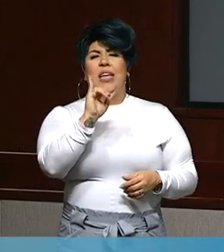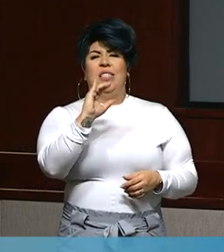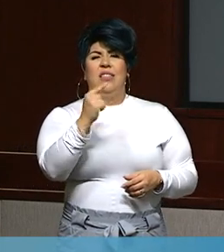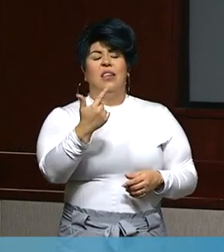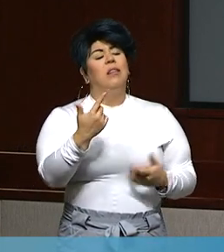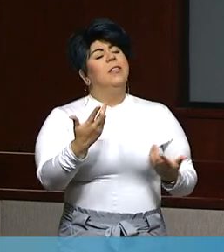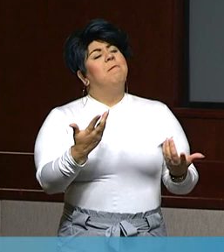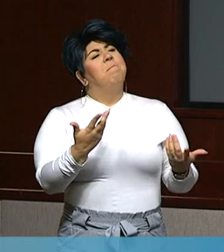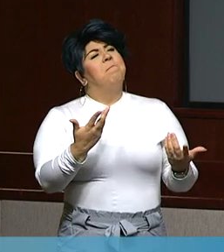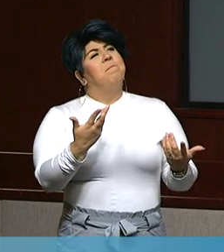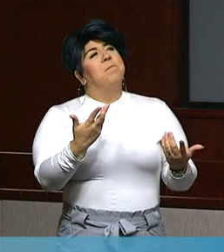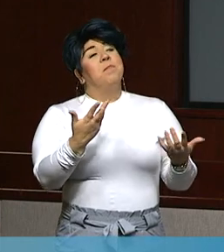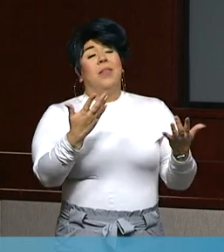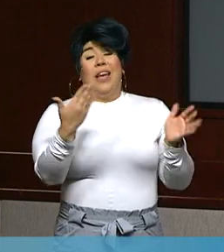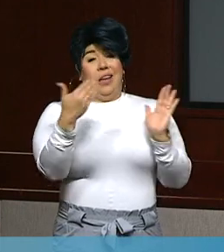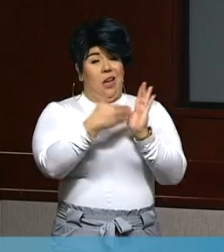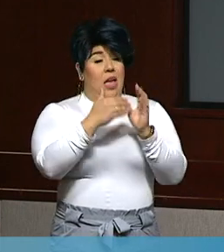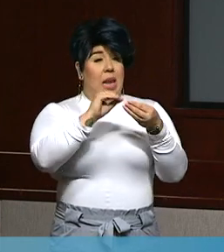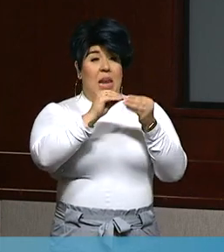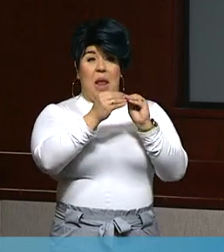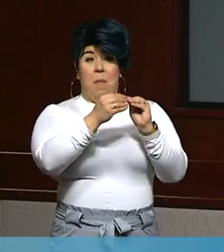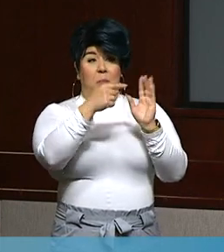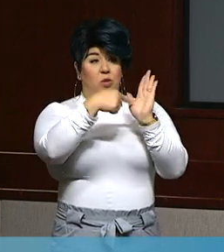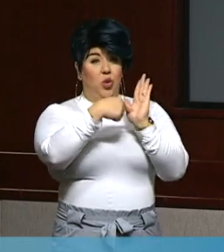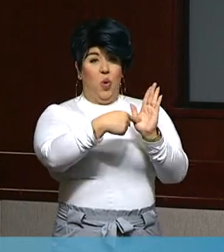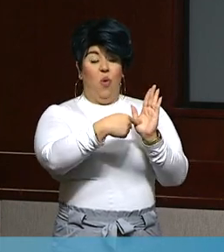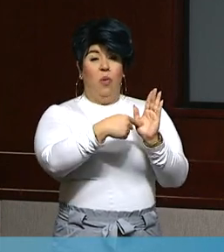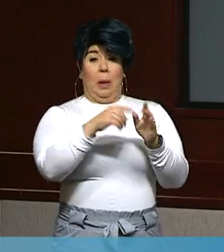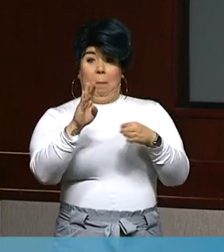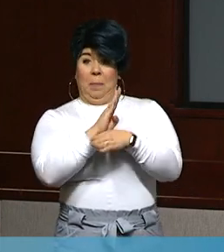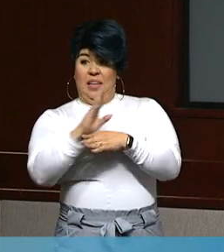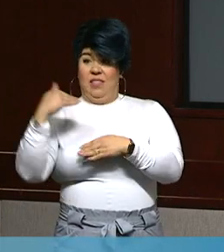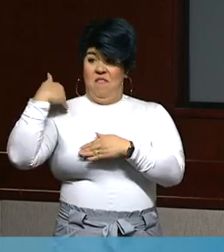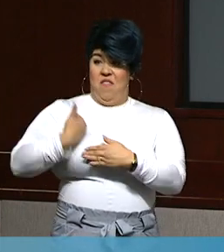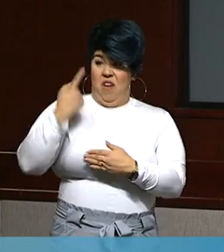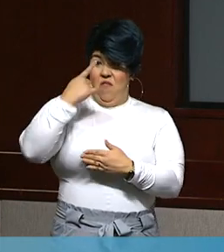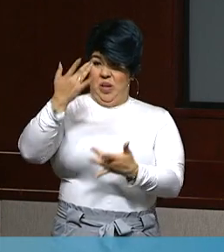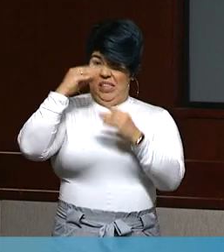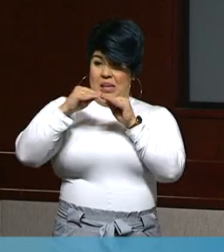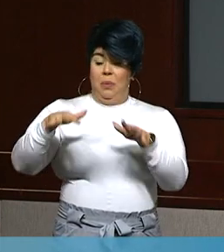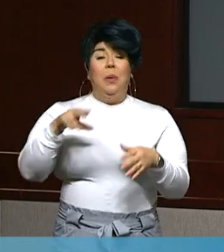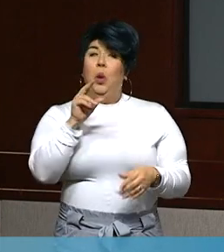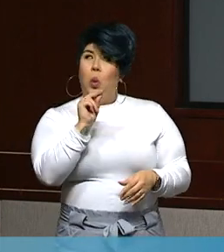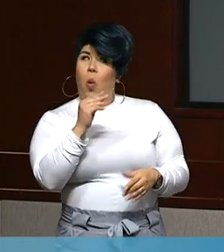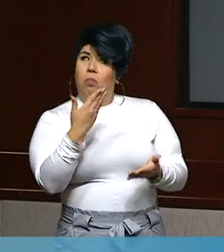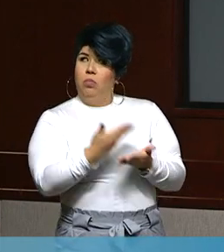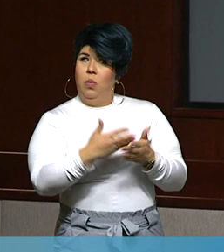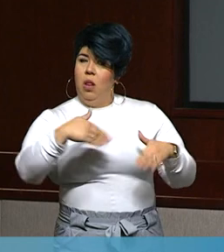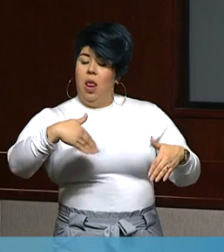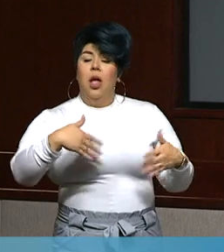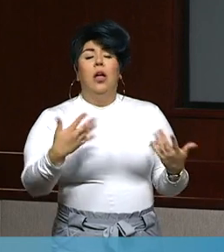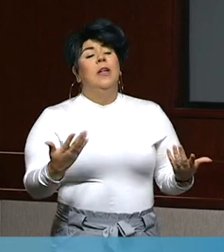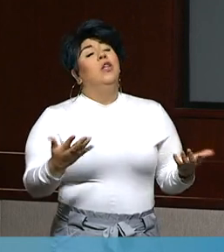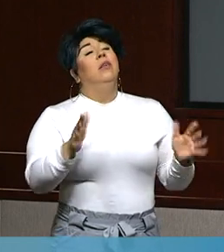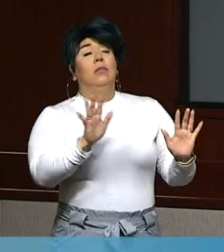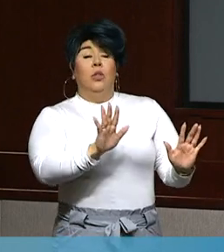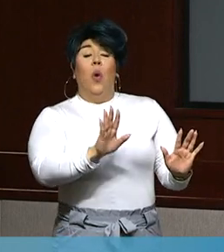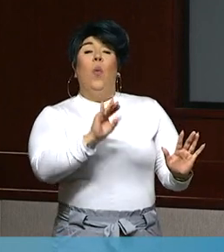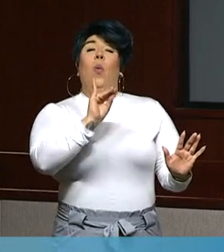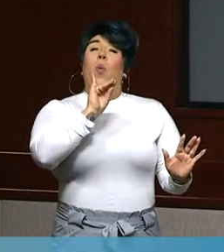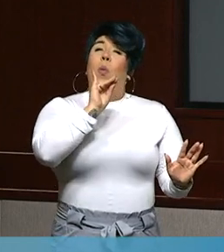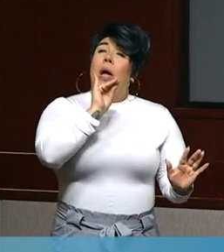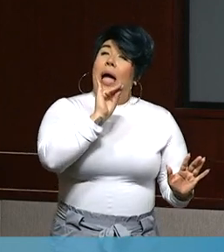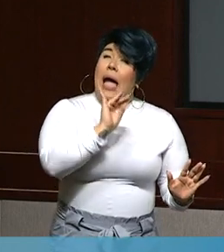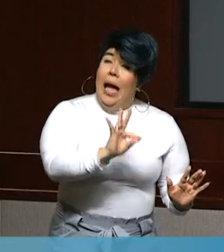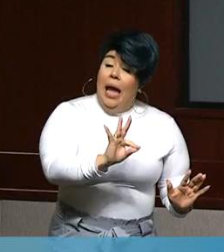are not the most significant spreader of the virus locally, but I'm still curious. What risks are people and businesses taking if they choose